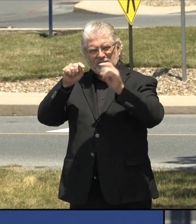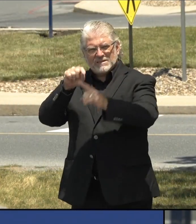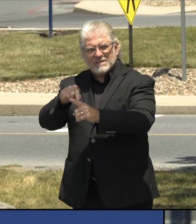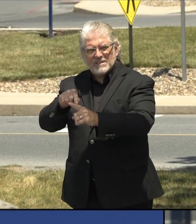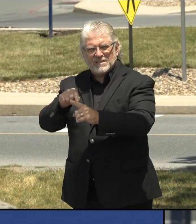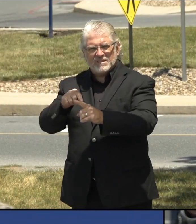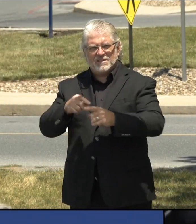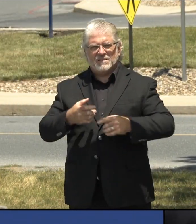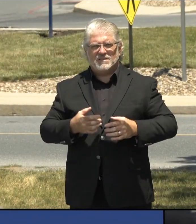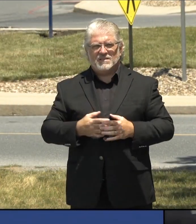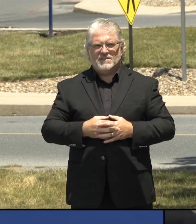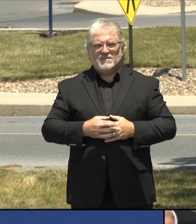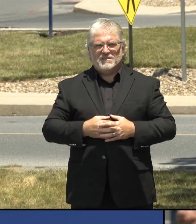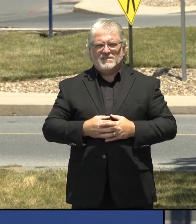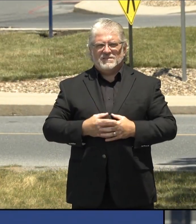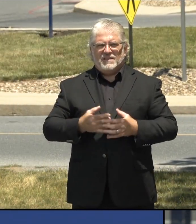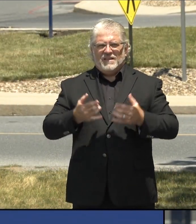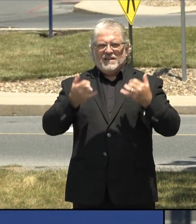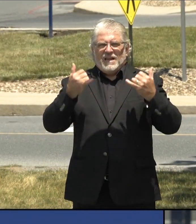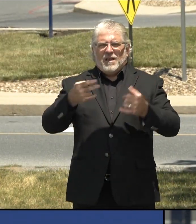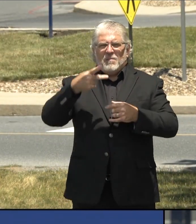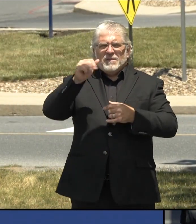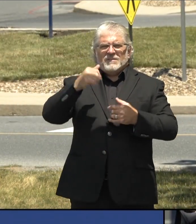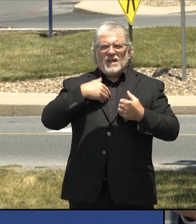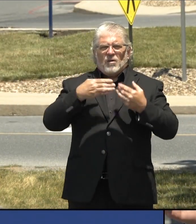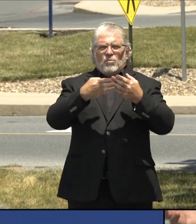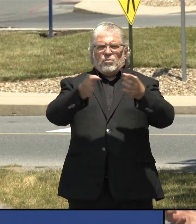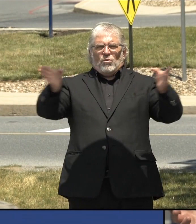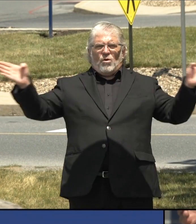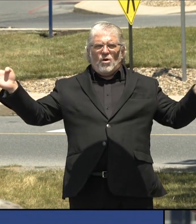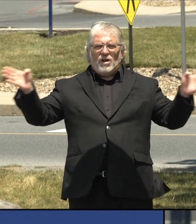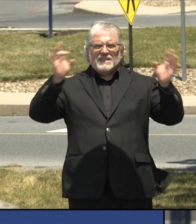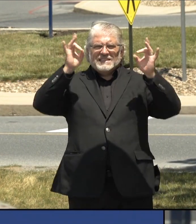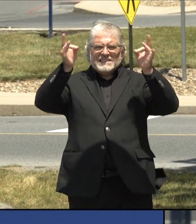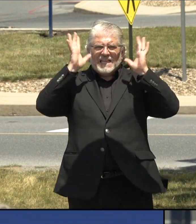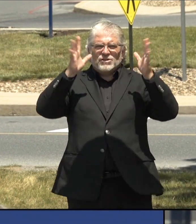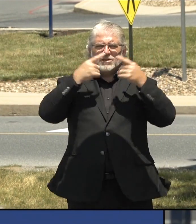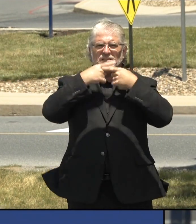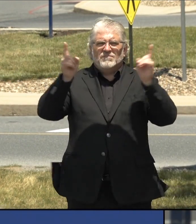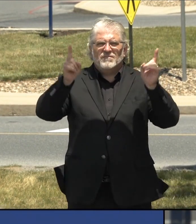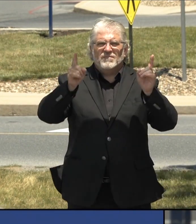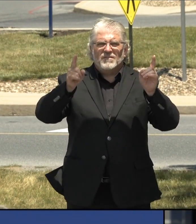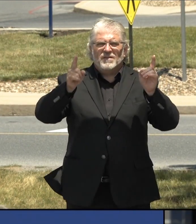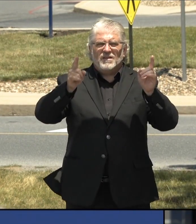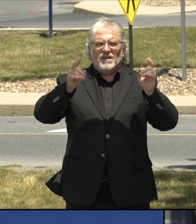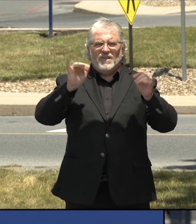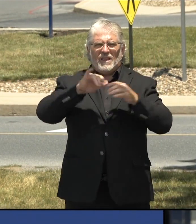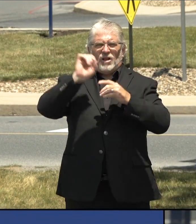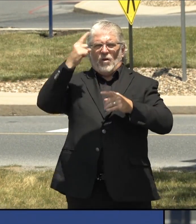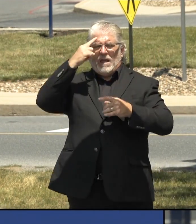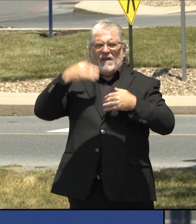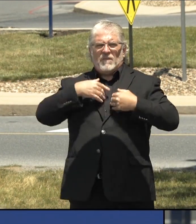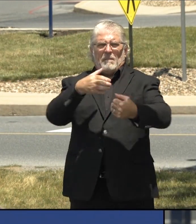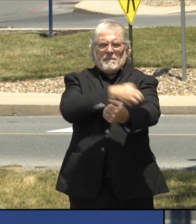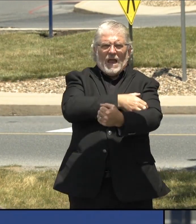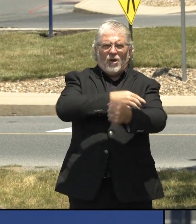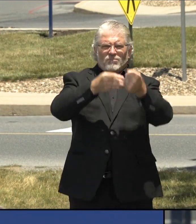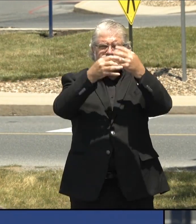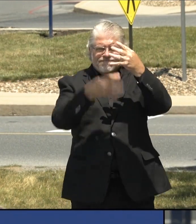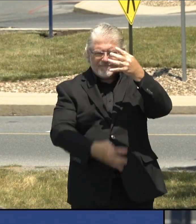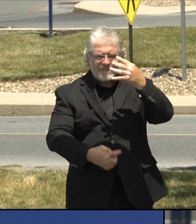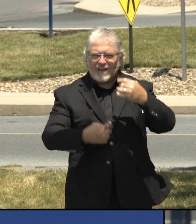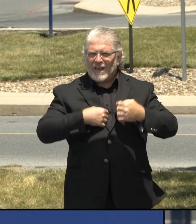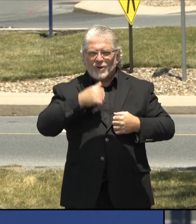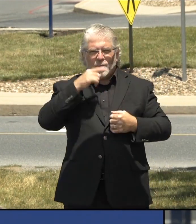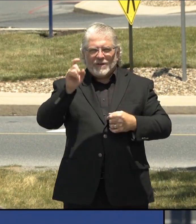all we have in Pennsylvania is a broad disaster declaration, which, yeah, it gives the governor all kinds of broad powers. I don't need that. I don't want that the power to to